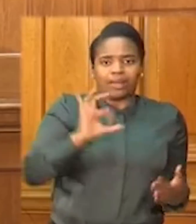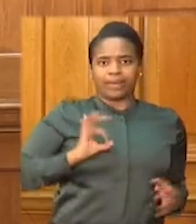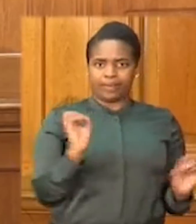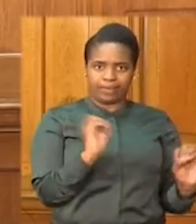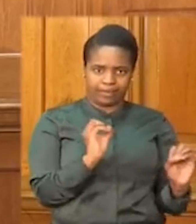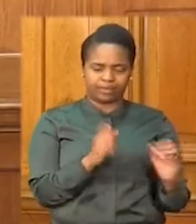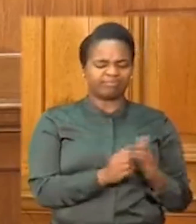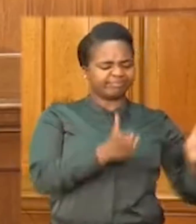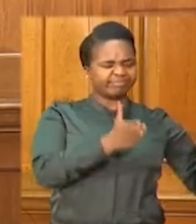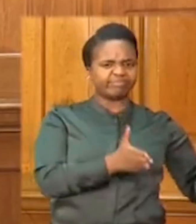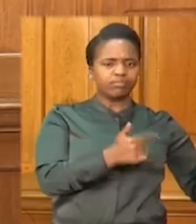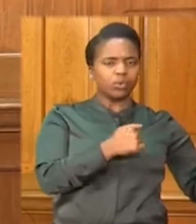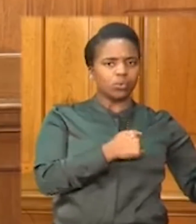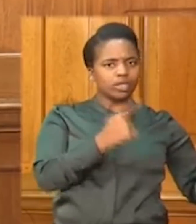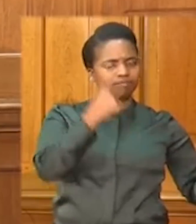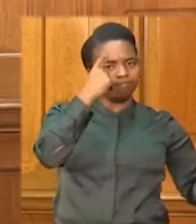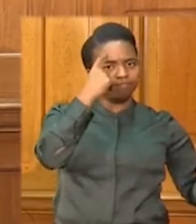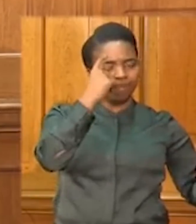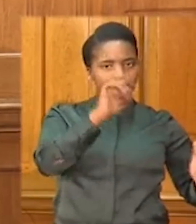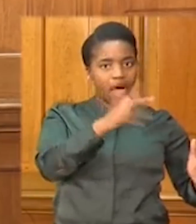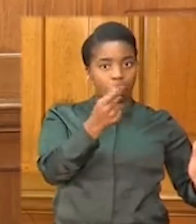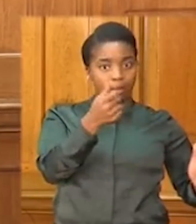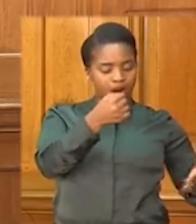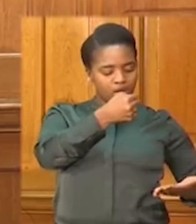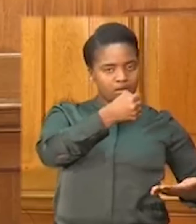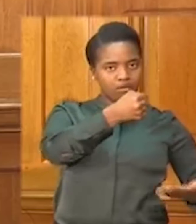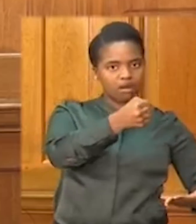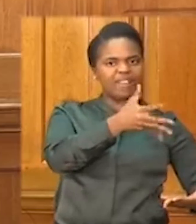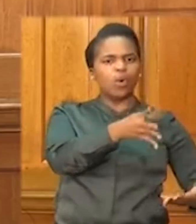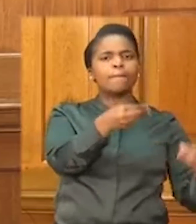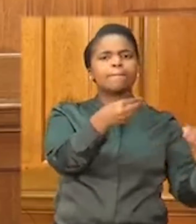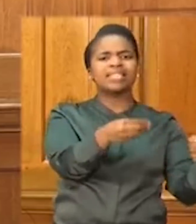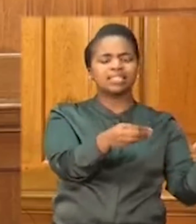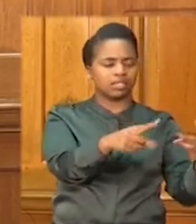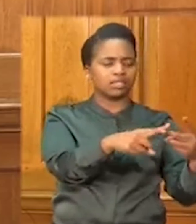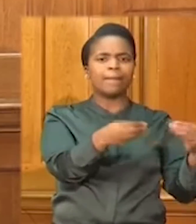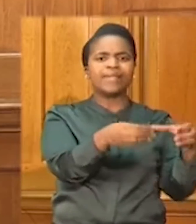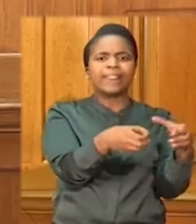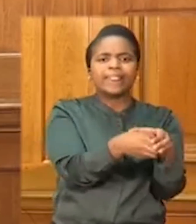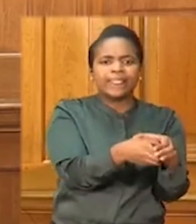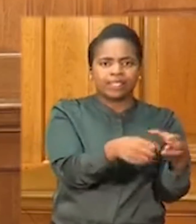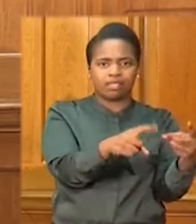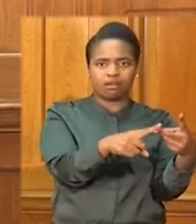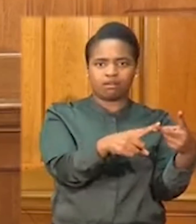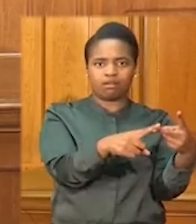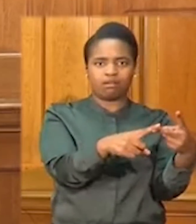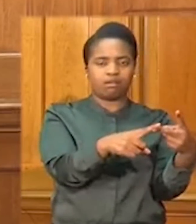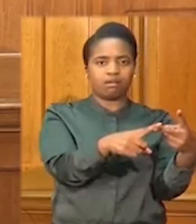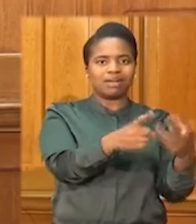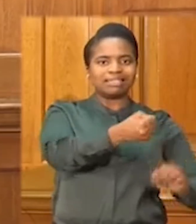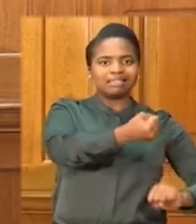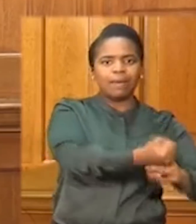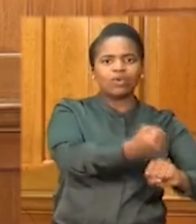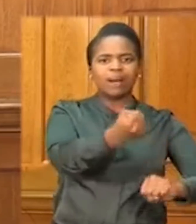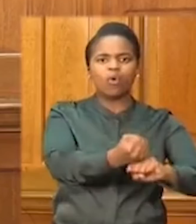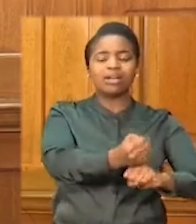relief, the release of disaster relief funds, emergency procurement, wage support through